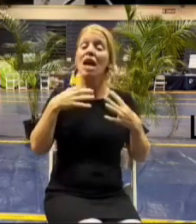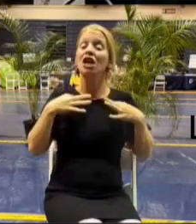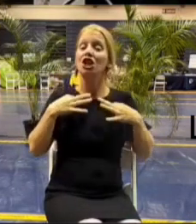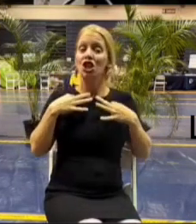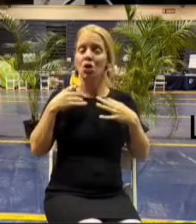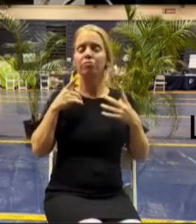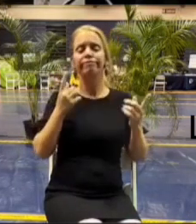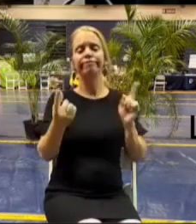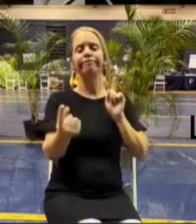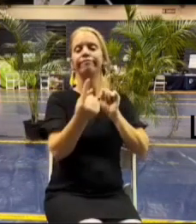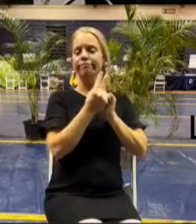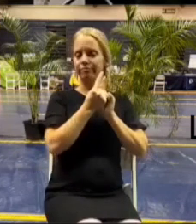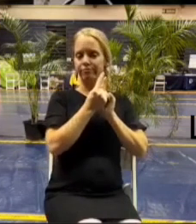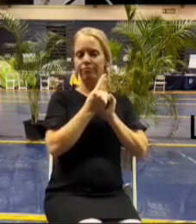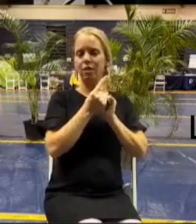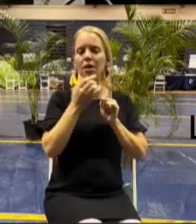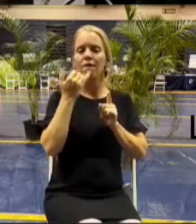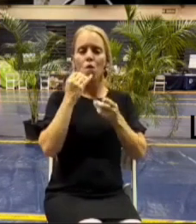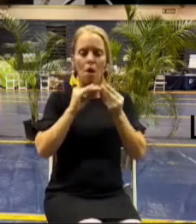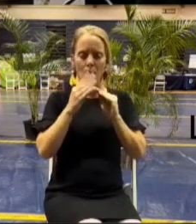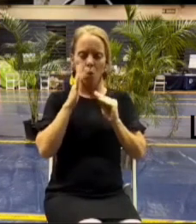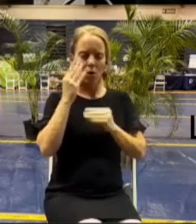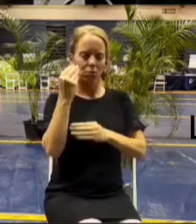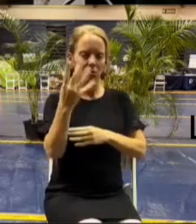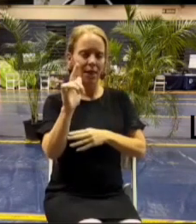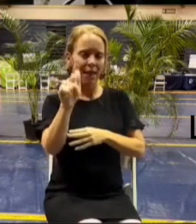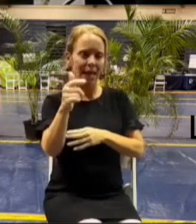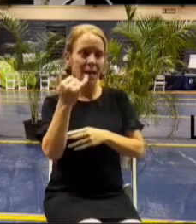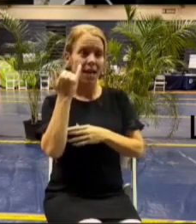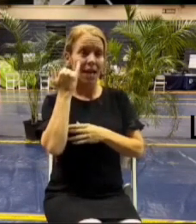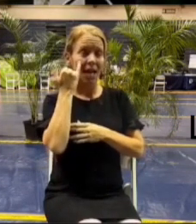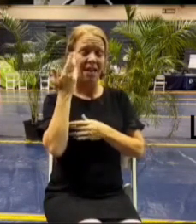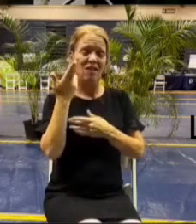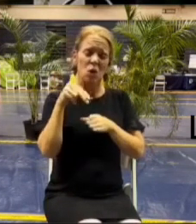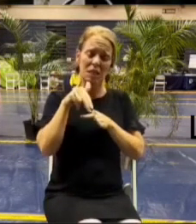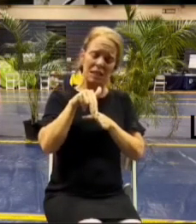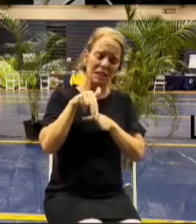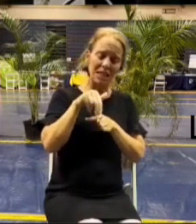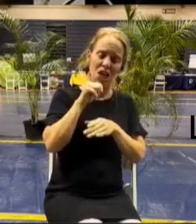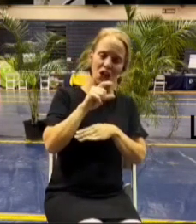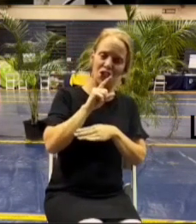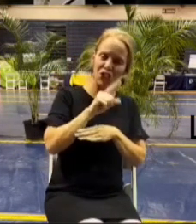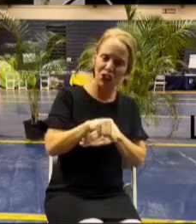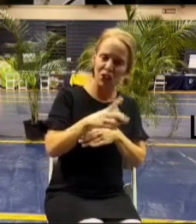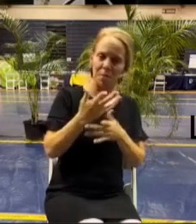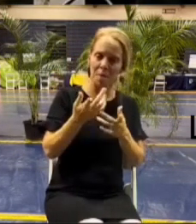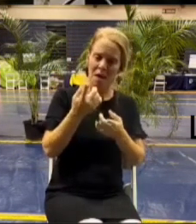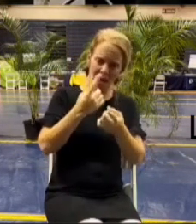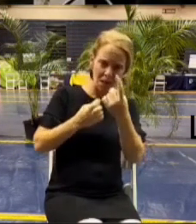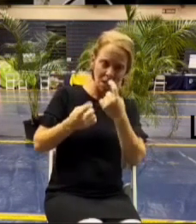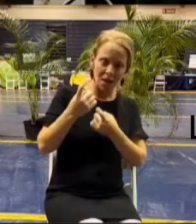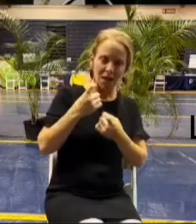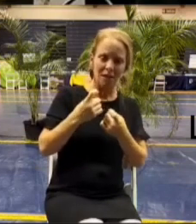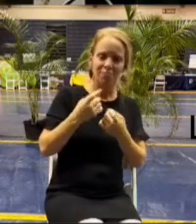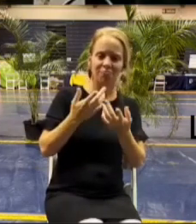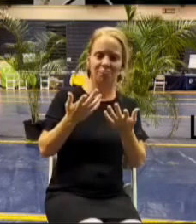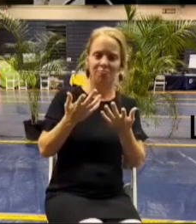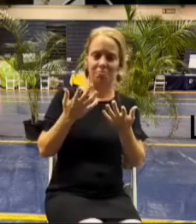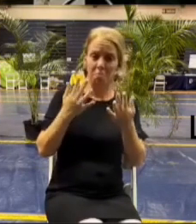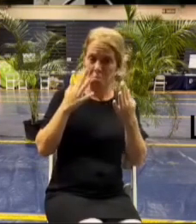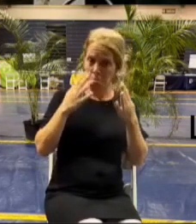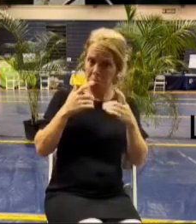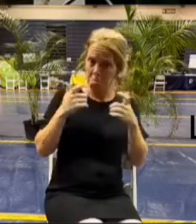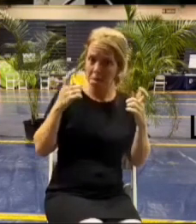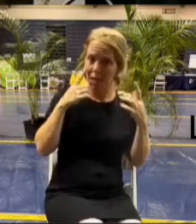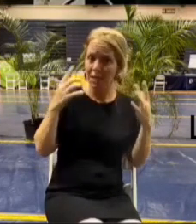i'm going to give you a phone number later we'll talk to you about it if you're sitting on the fence and you just have questions and it's a big